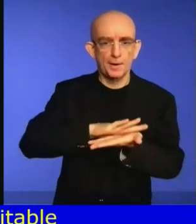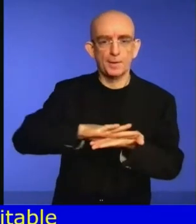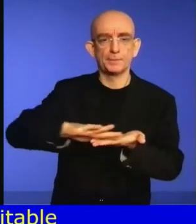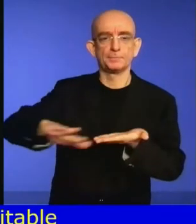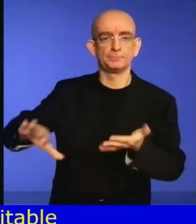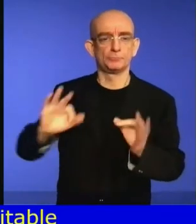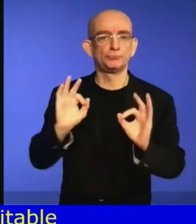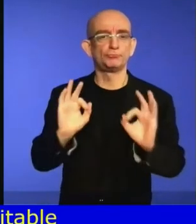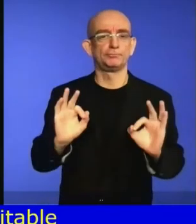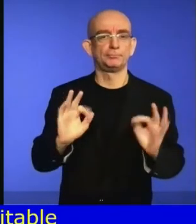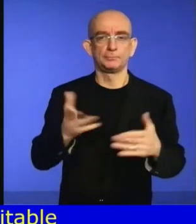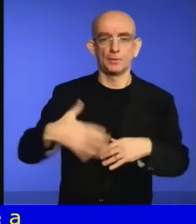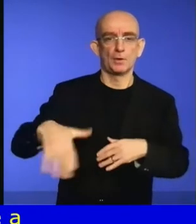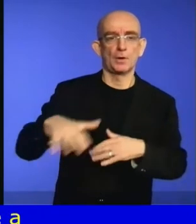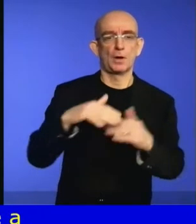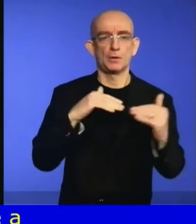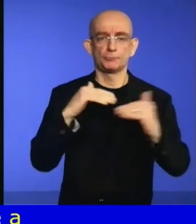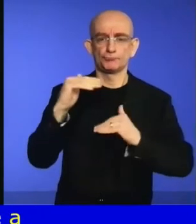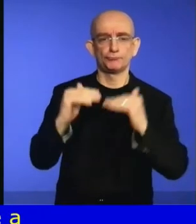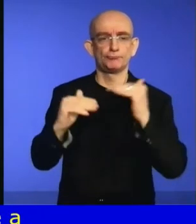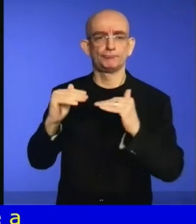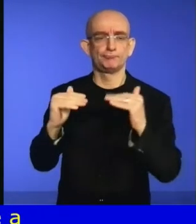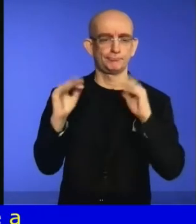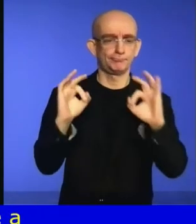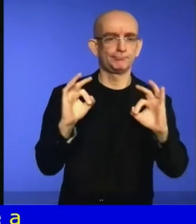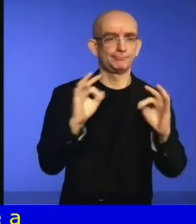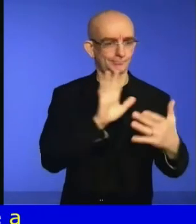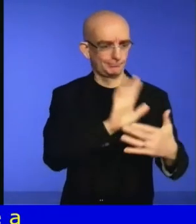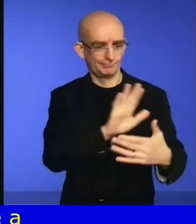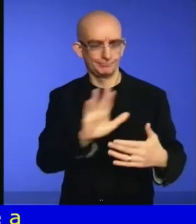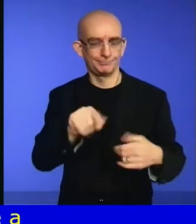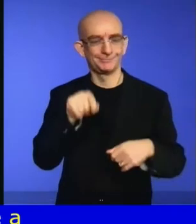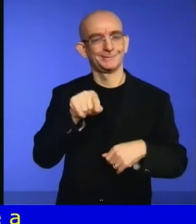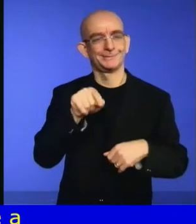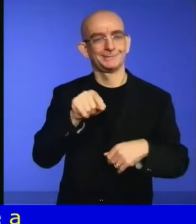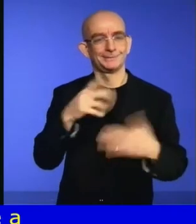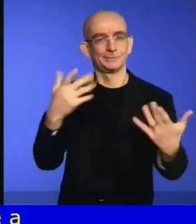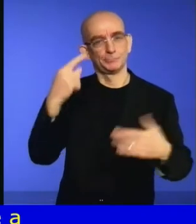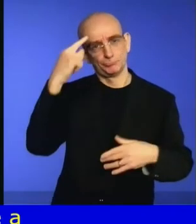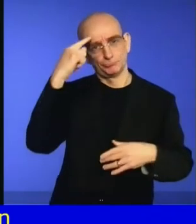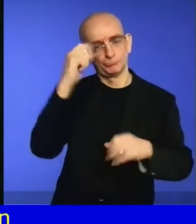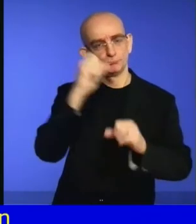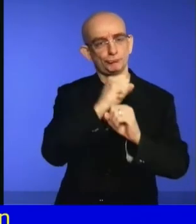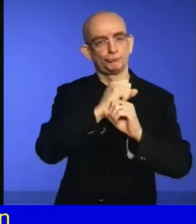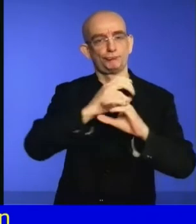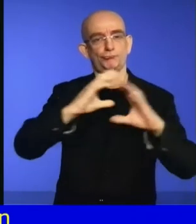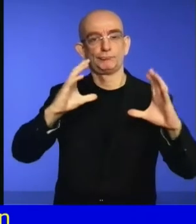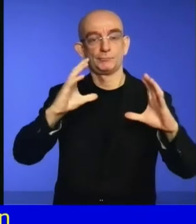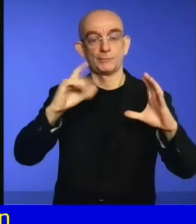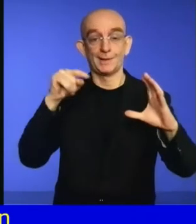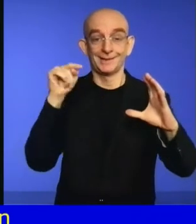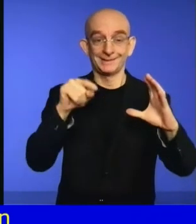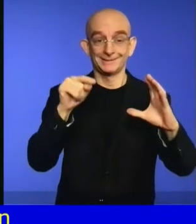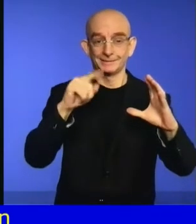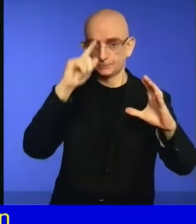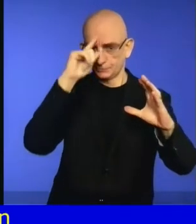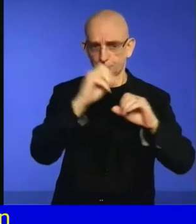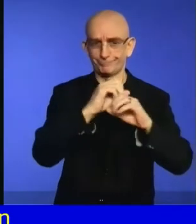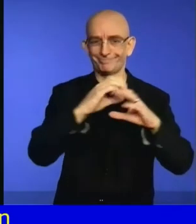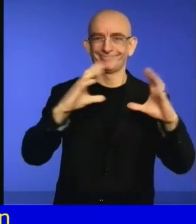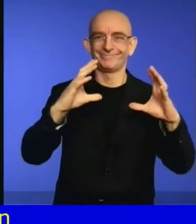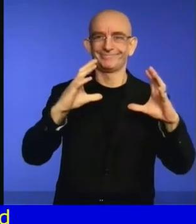ideas are under threat. I'm here to tell you that the threat is not only